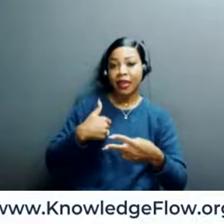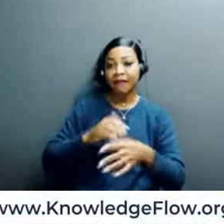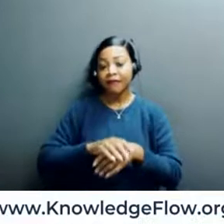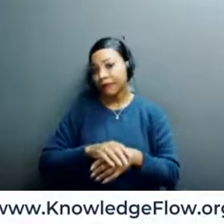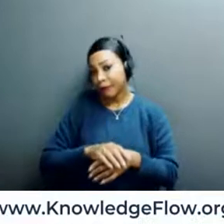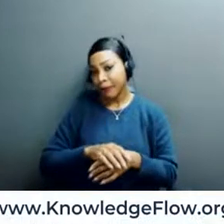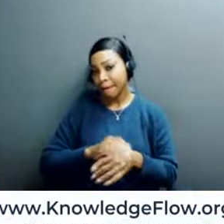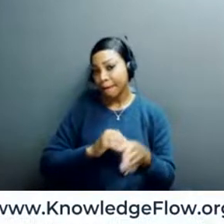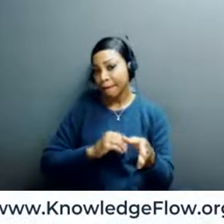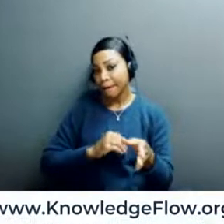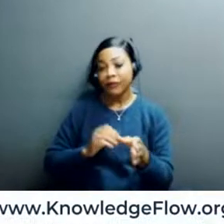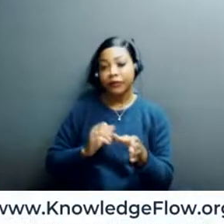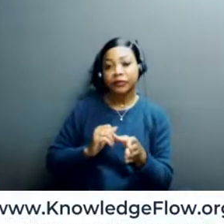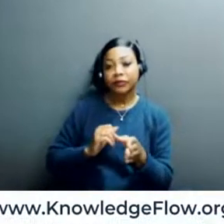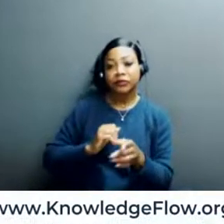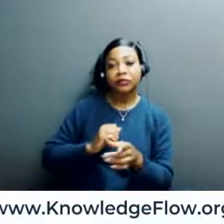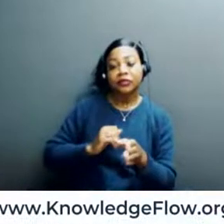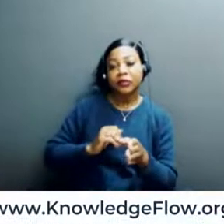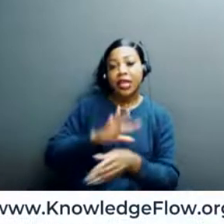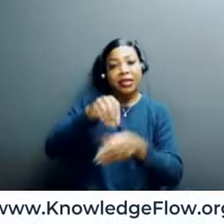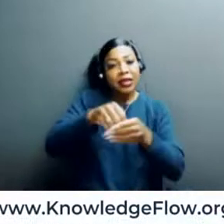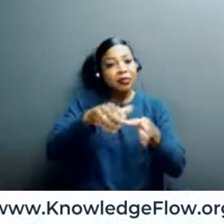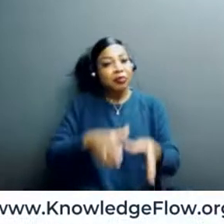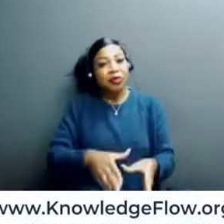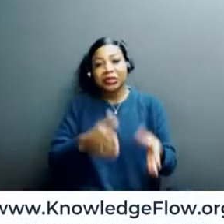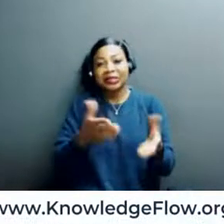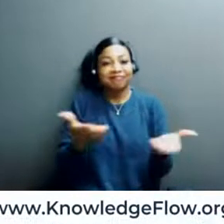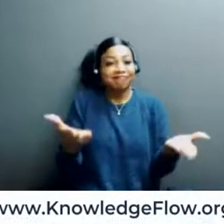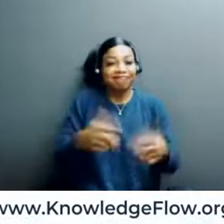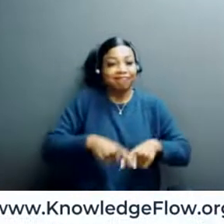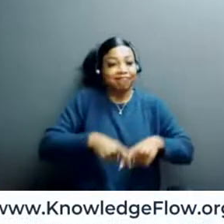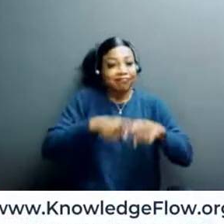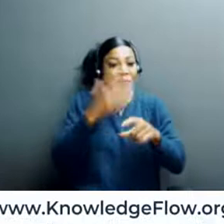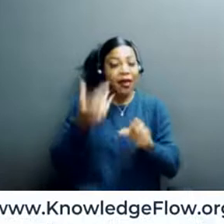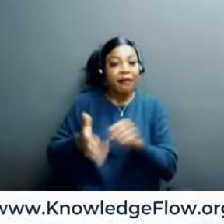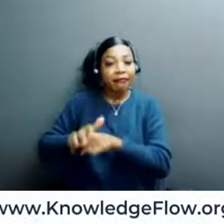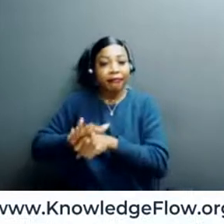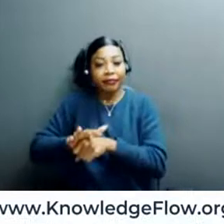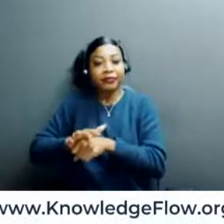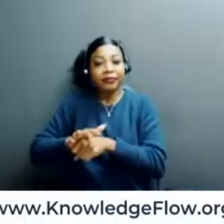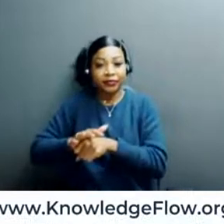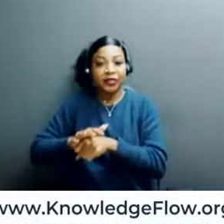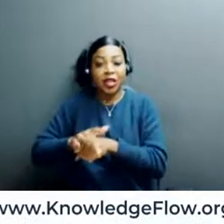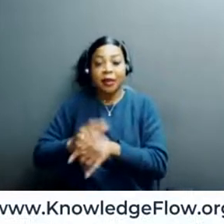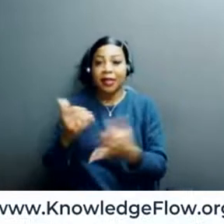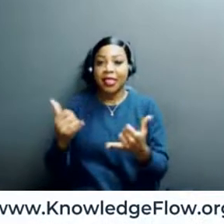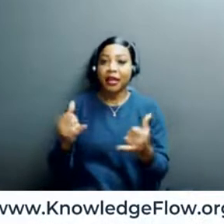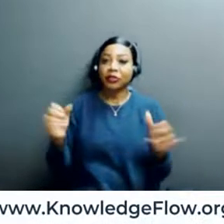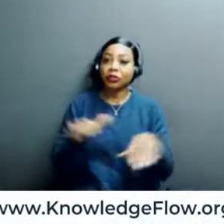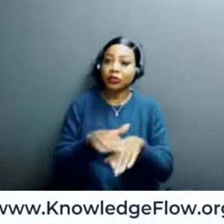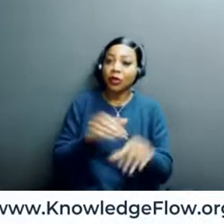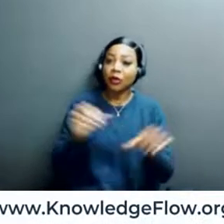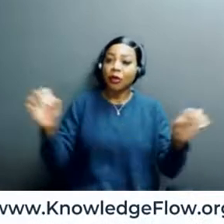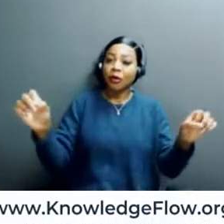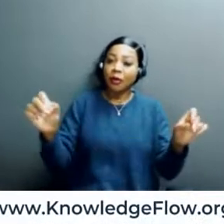where possible, where, of course, that was very difficult during the pandemic. Things are slowly getting back to normal, so we've been able to address that somewhat. But also